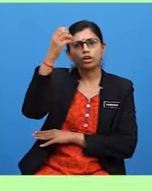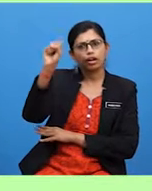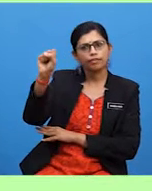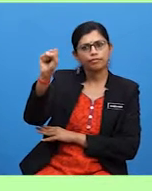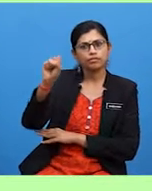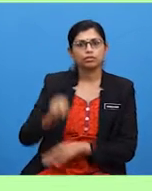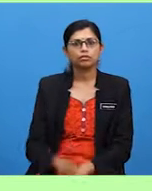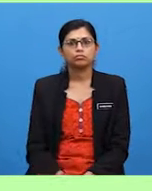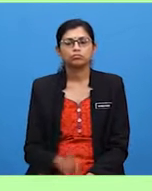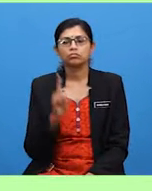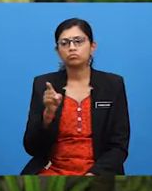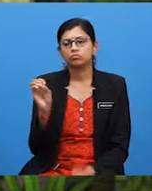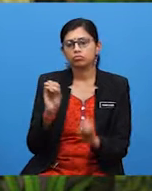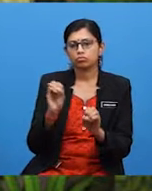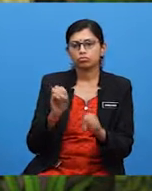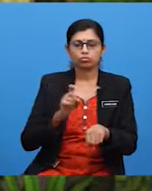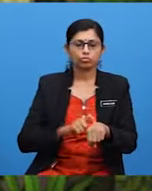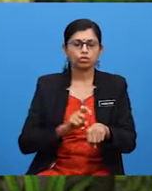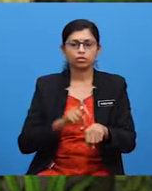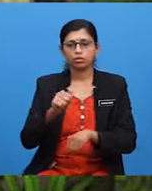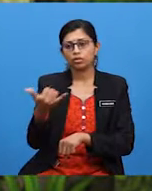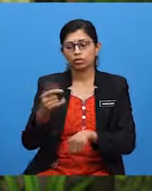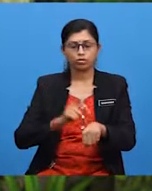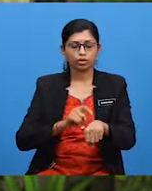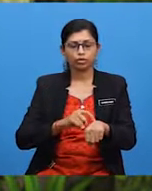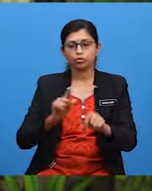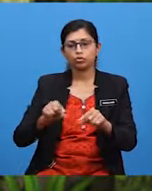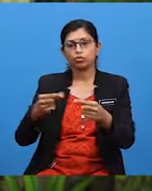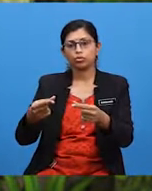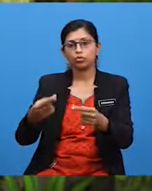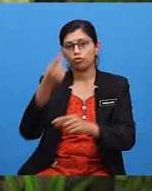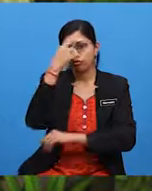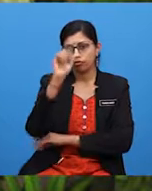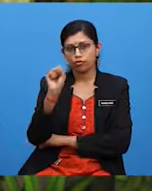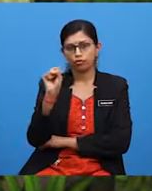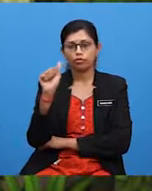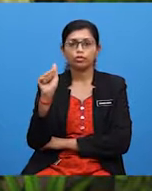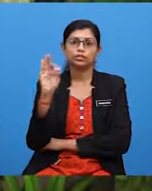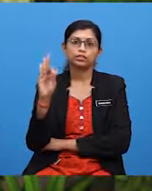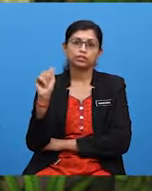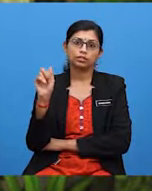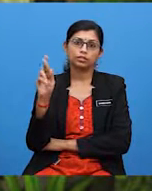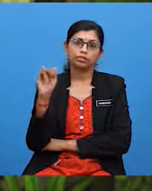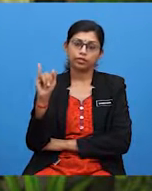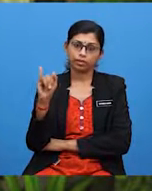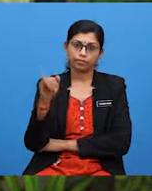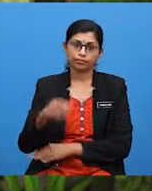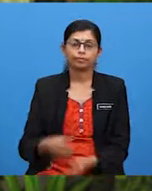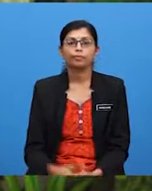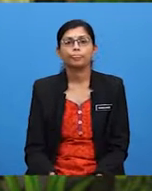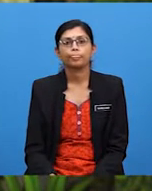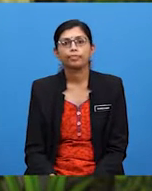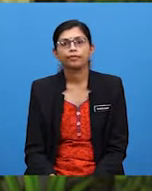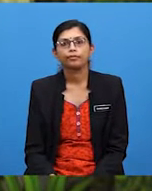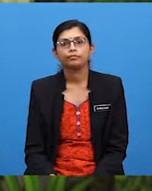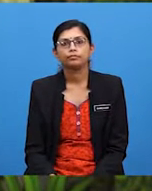go on a safari. safari. Meanwhile, for much, many, and a lot